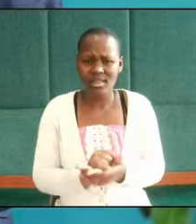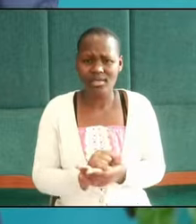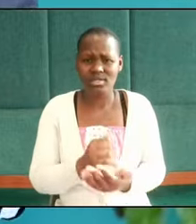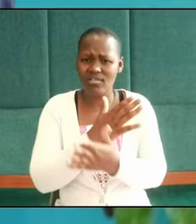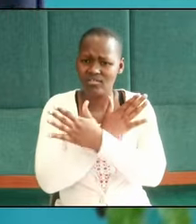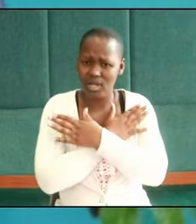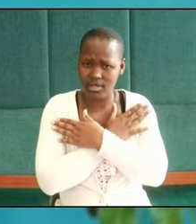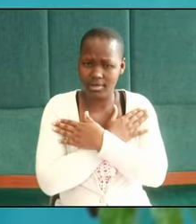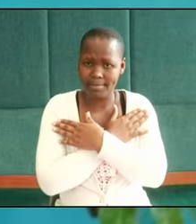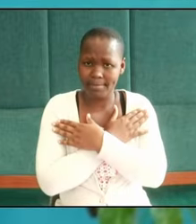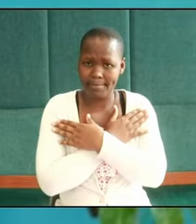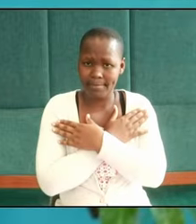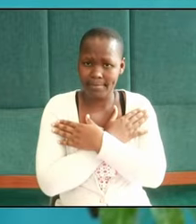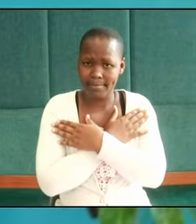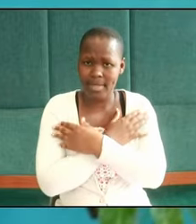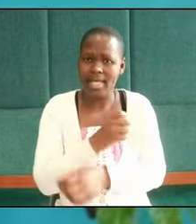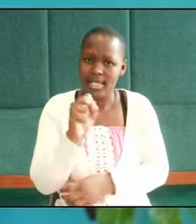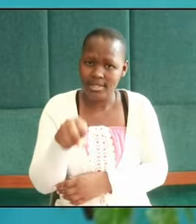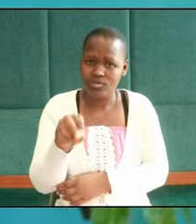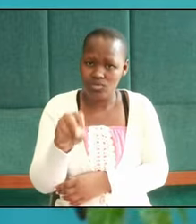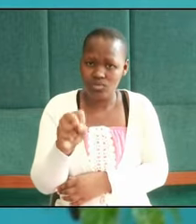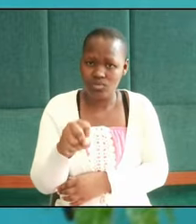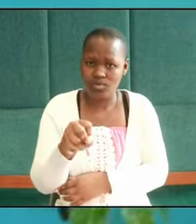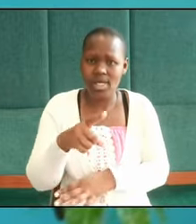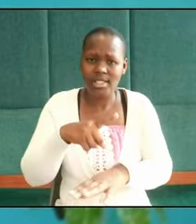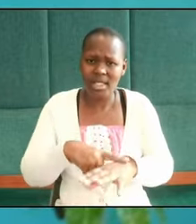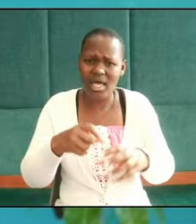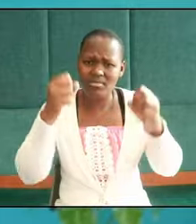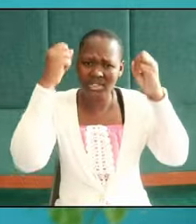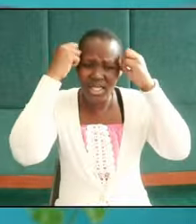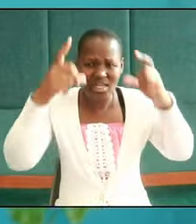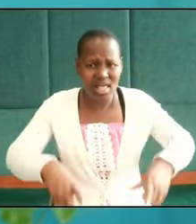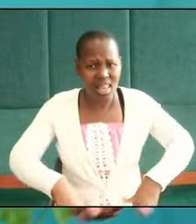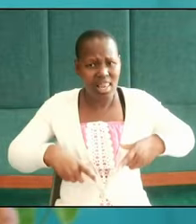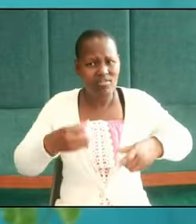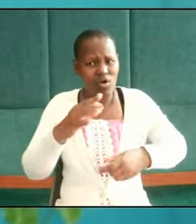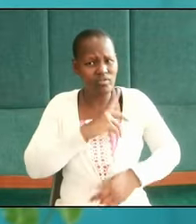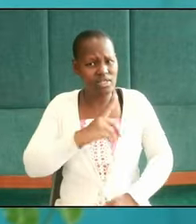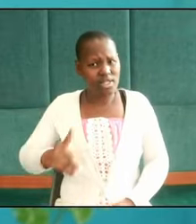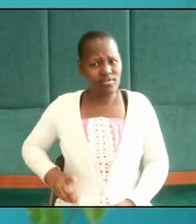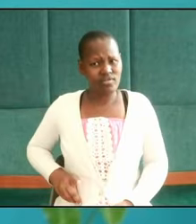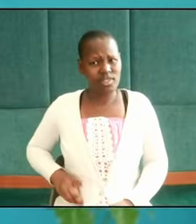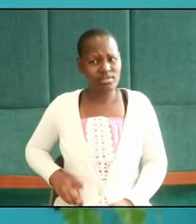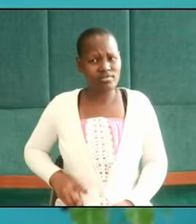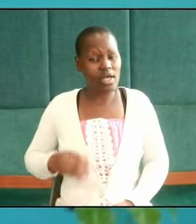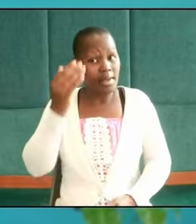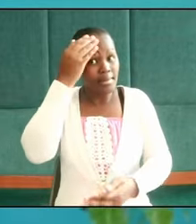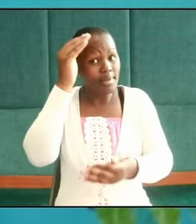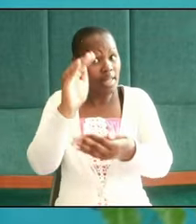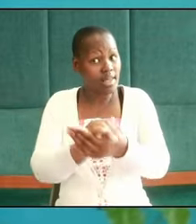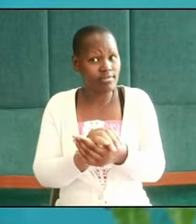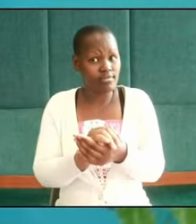that indeed when we study the life of David we can believe